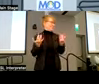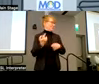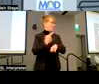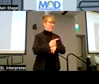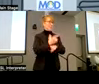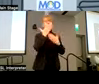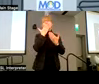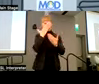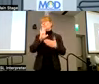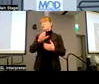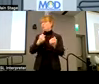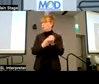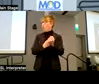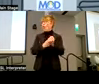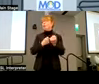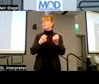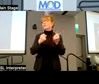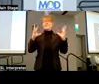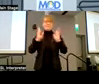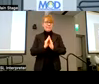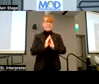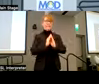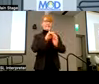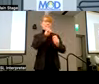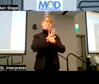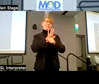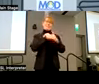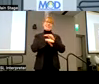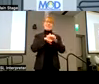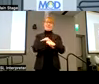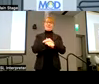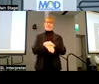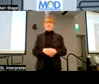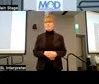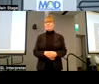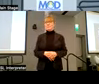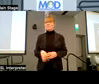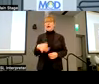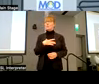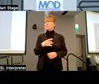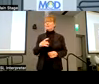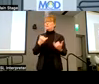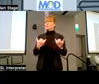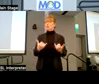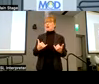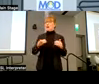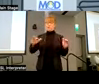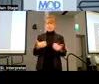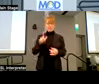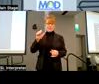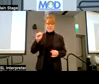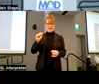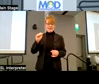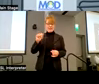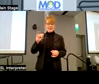your support of the summit and your commitment to accessibility. I'd like to now introduce Lainey Feingold,